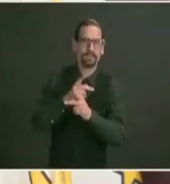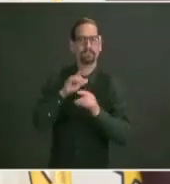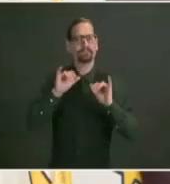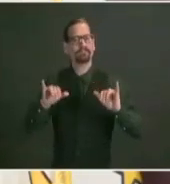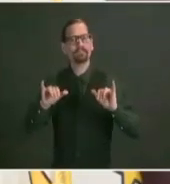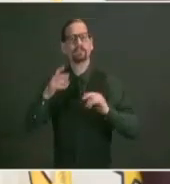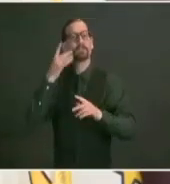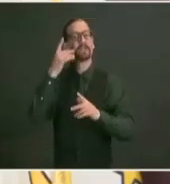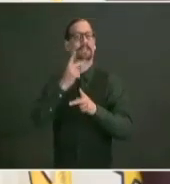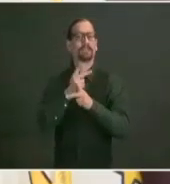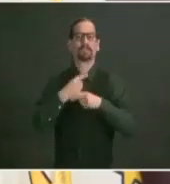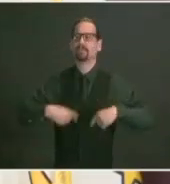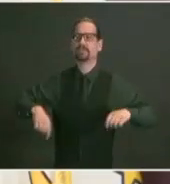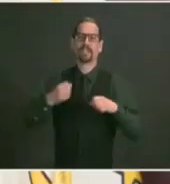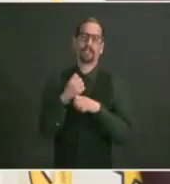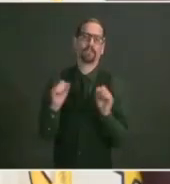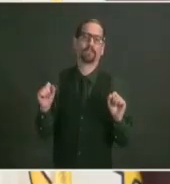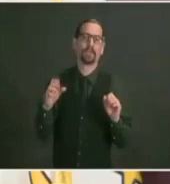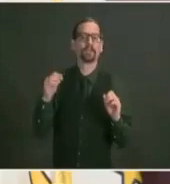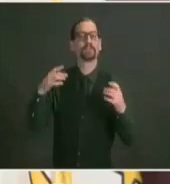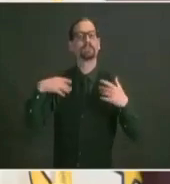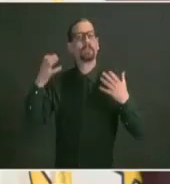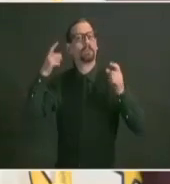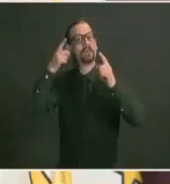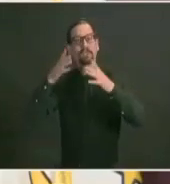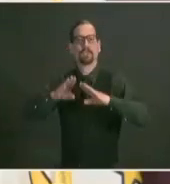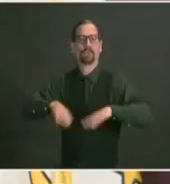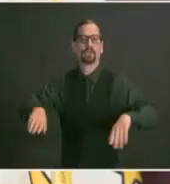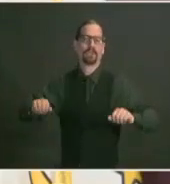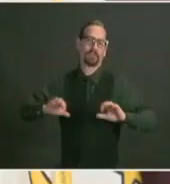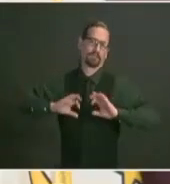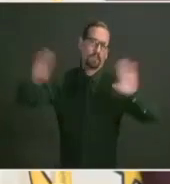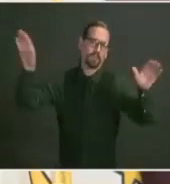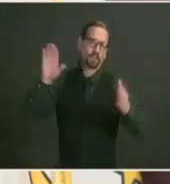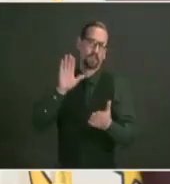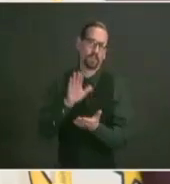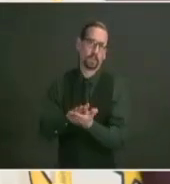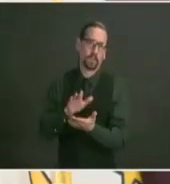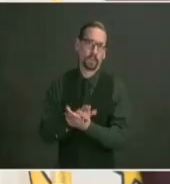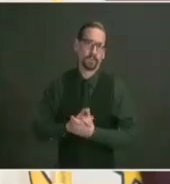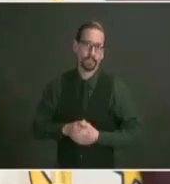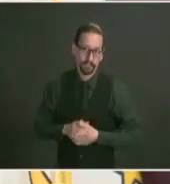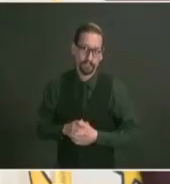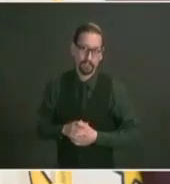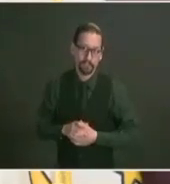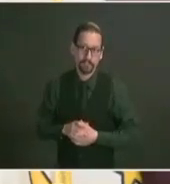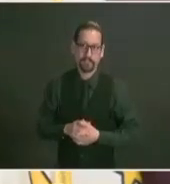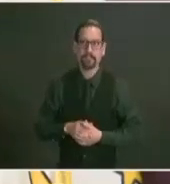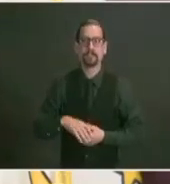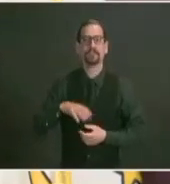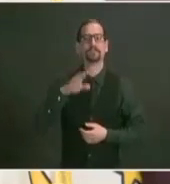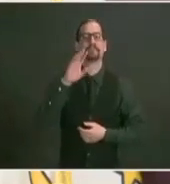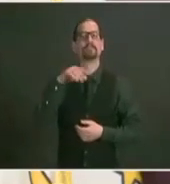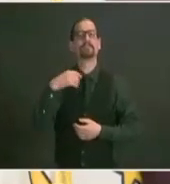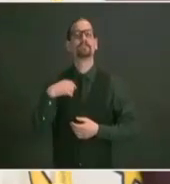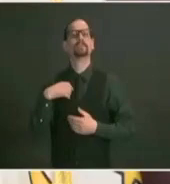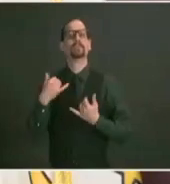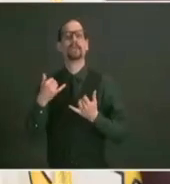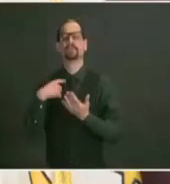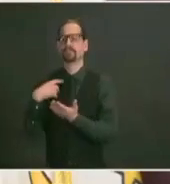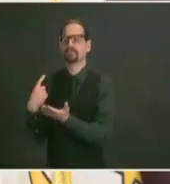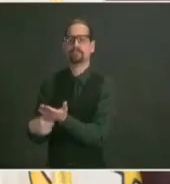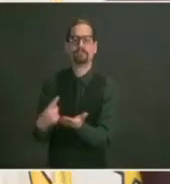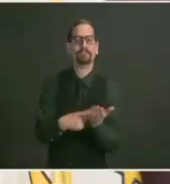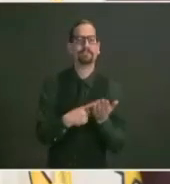a business owner earlier today and you know they're they're getting anxious and but we need to make sure that we deliver this message that this